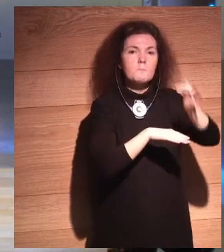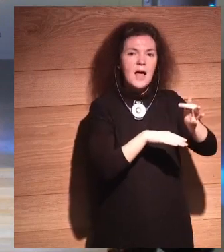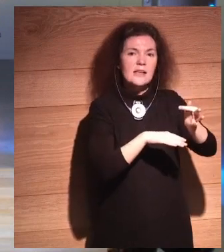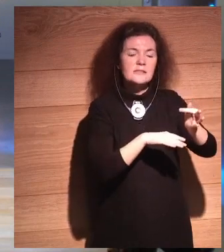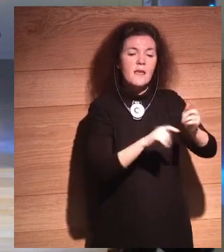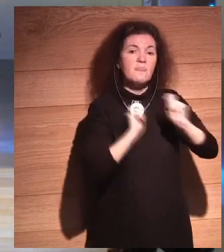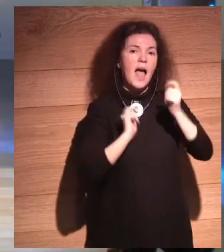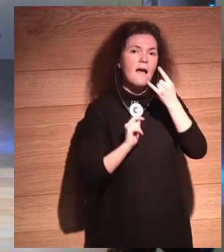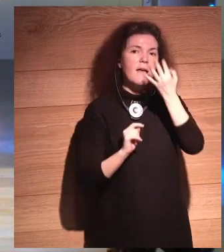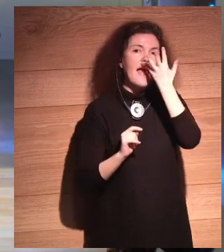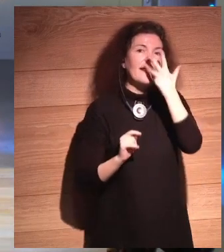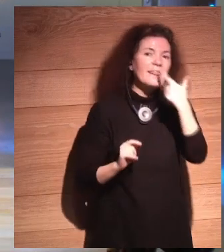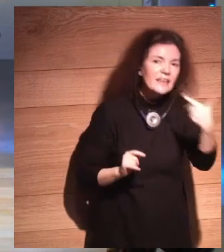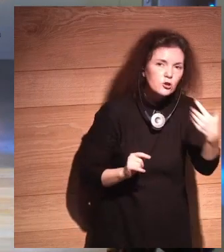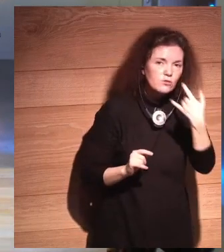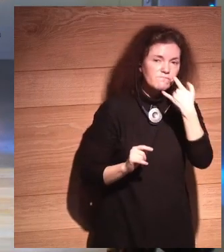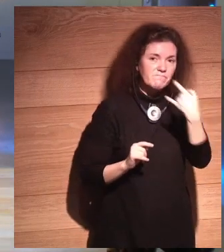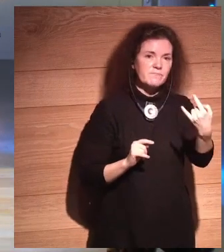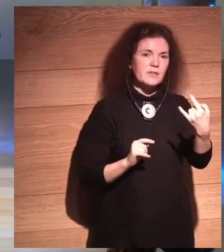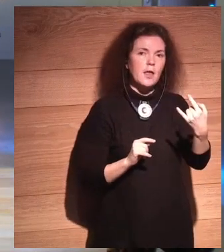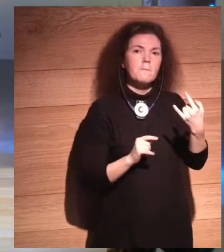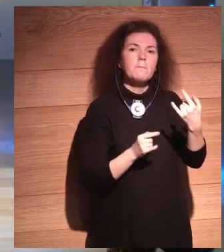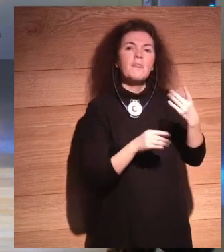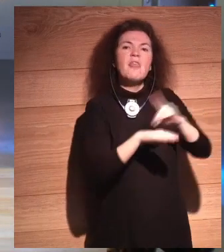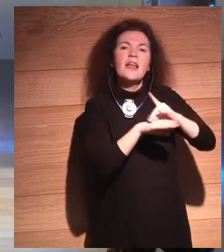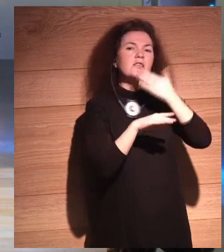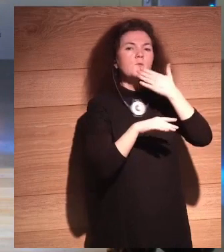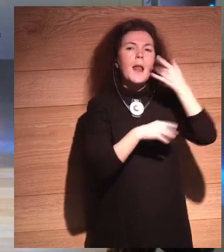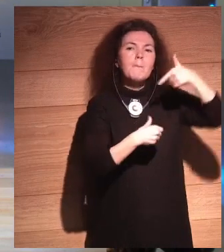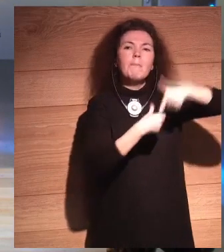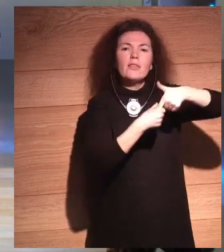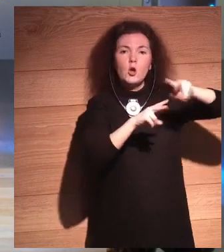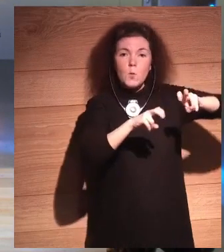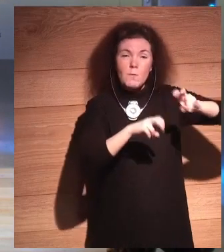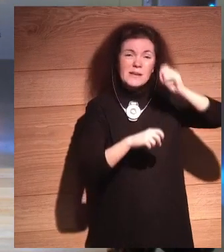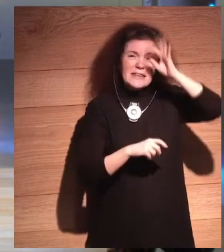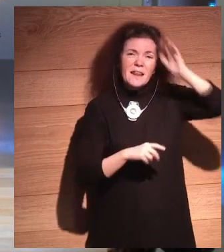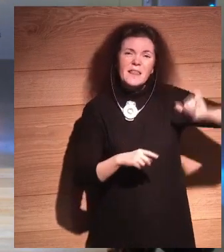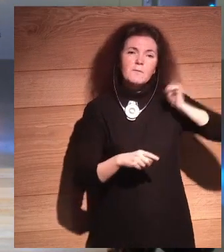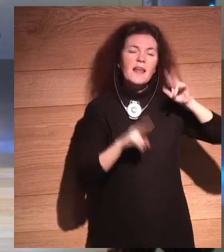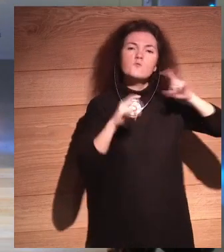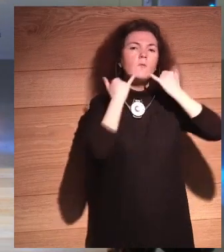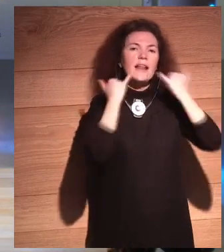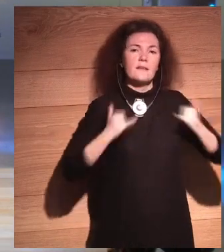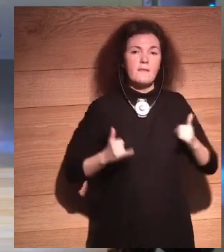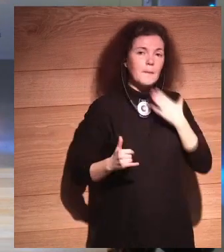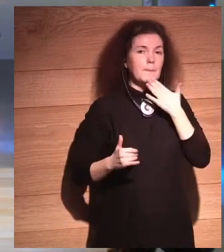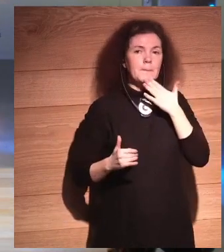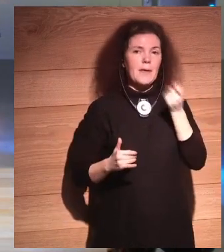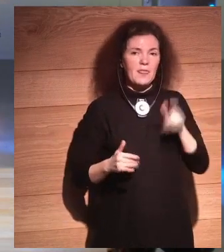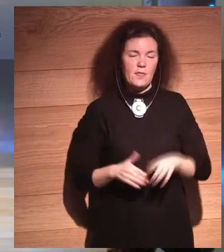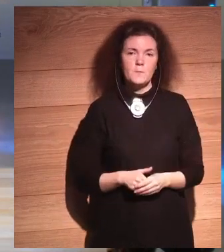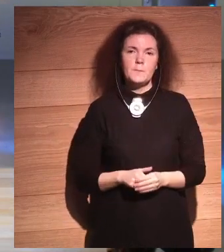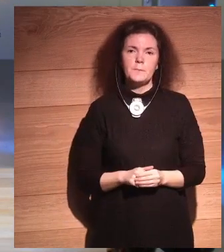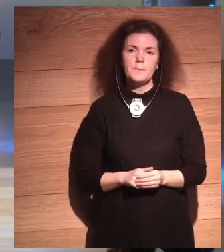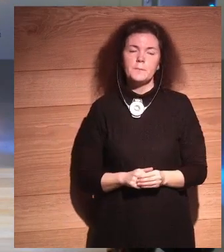Data is the new oil. And AI is the new electricity. Artificial intelligence. This is what all the tech companies